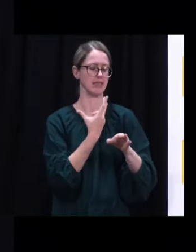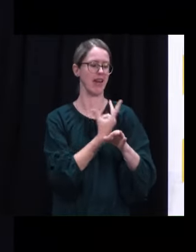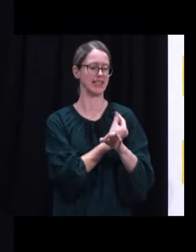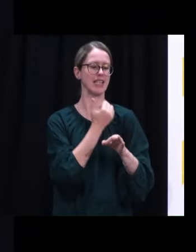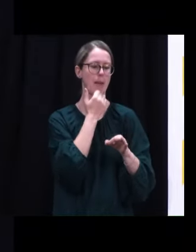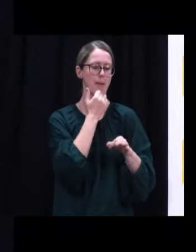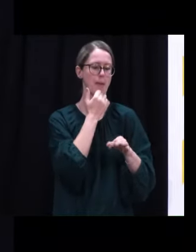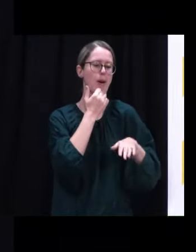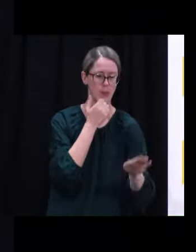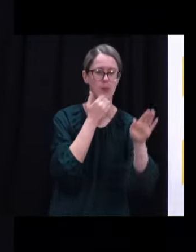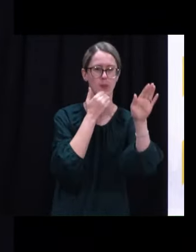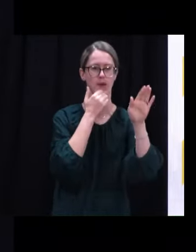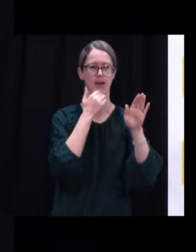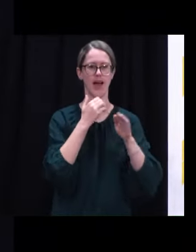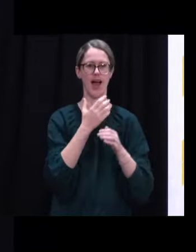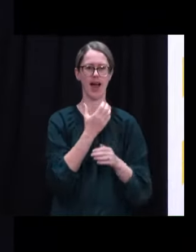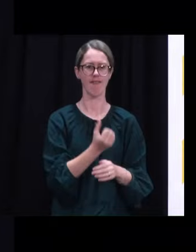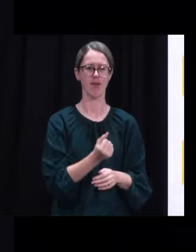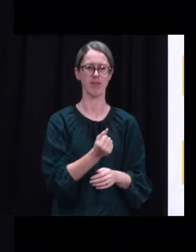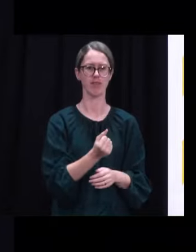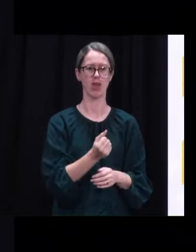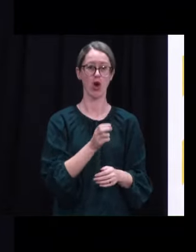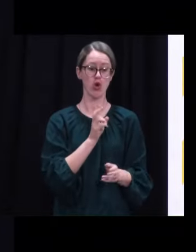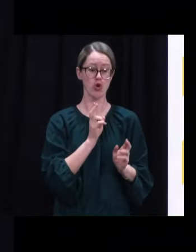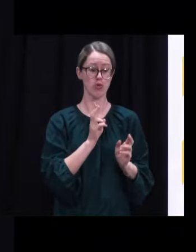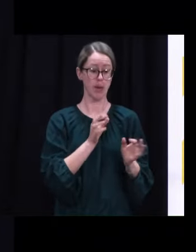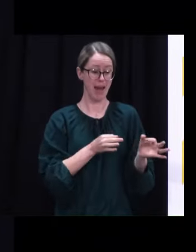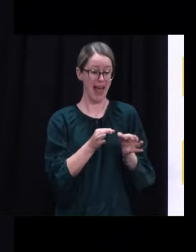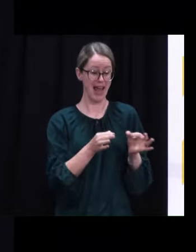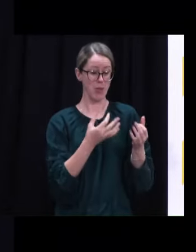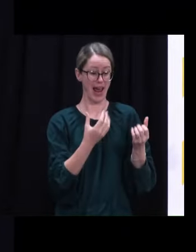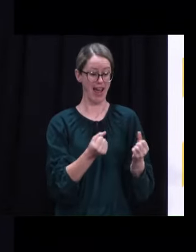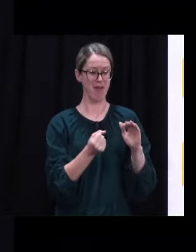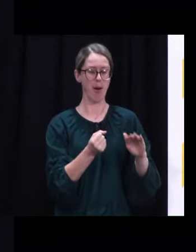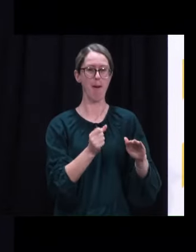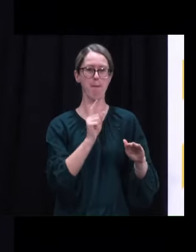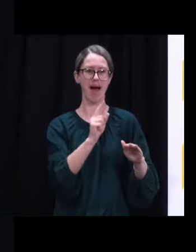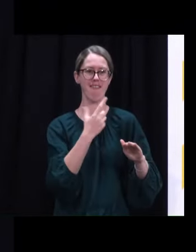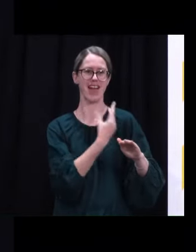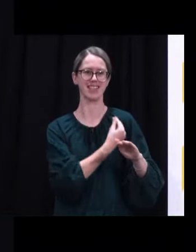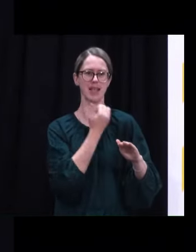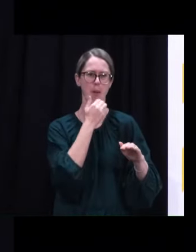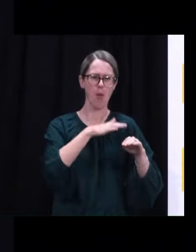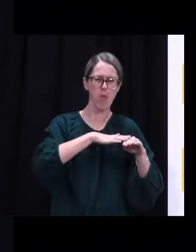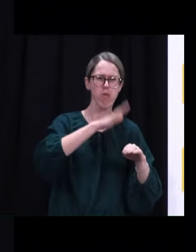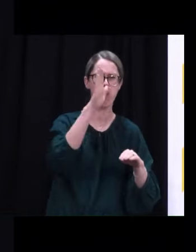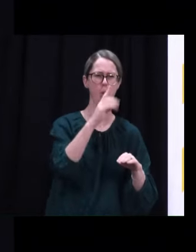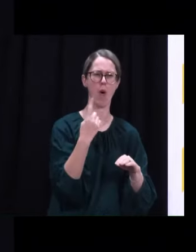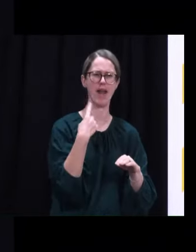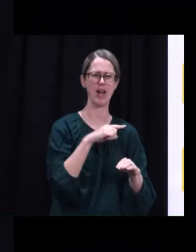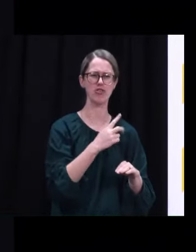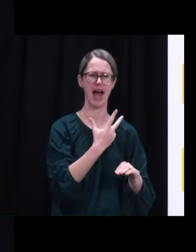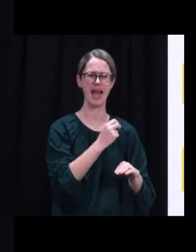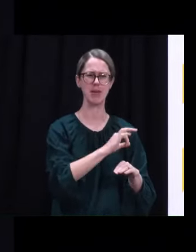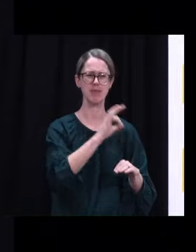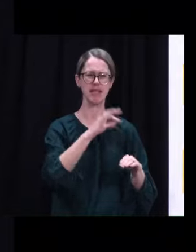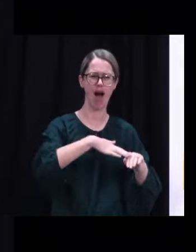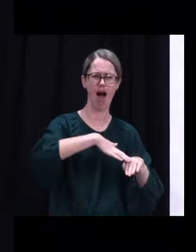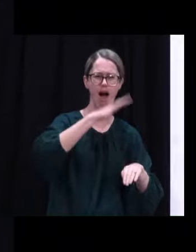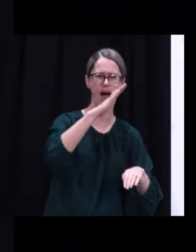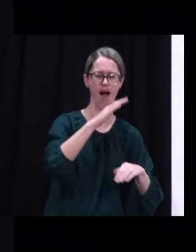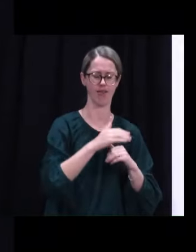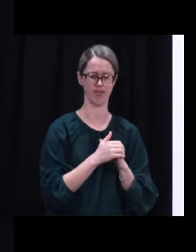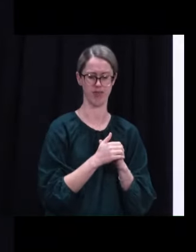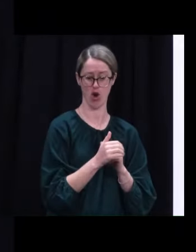at 180% of what we planned for. At our peak in recent weeks, we have been vaccinating more people per